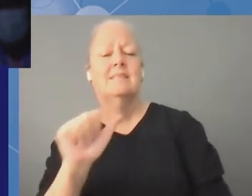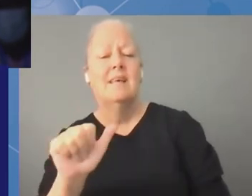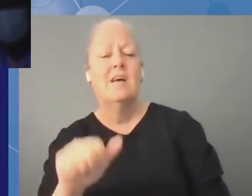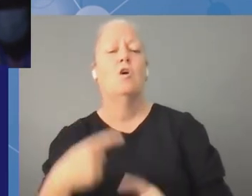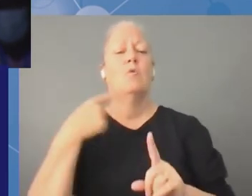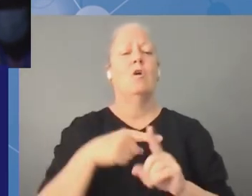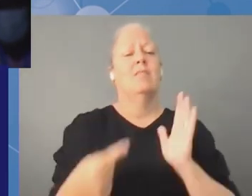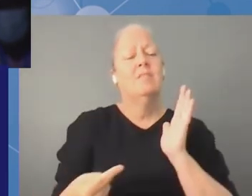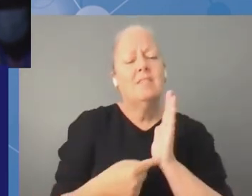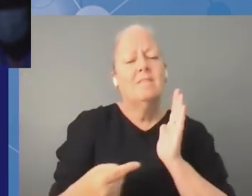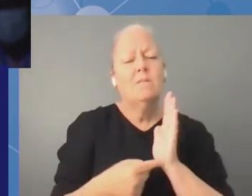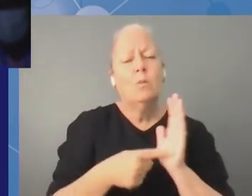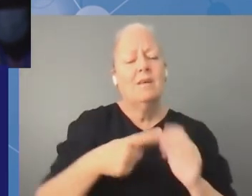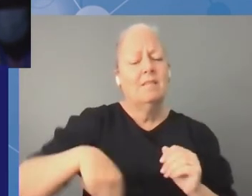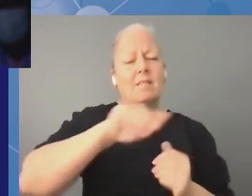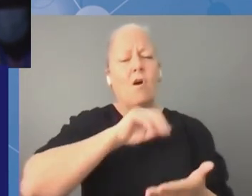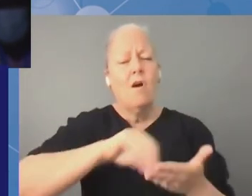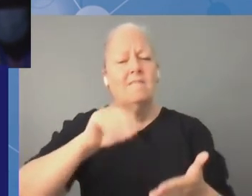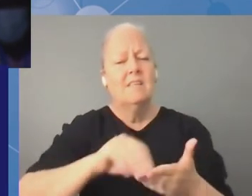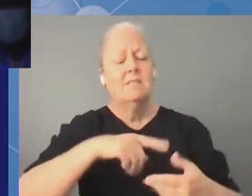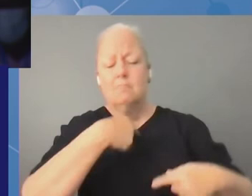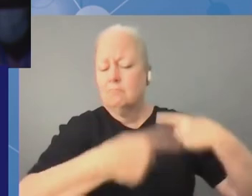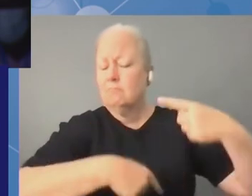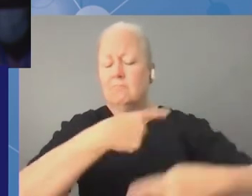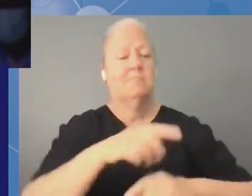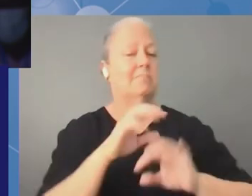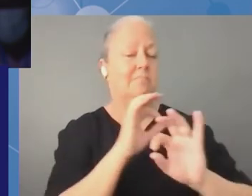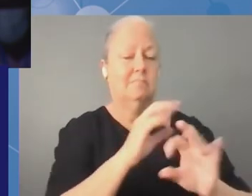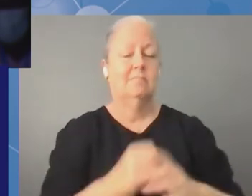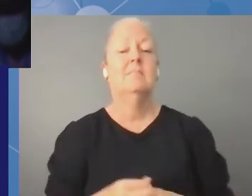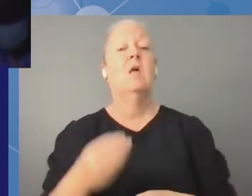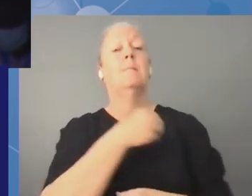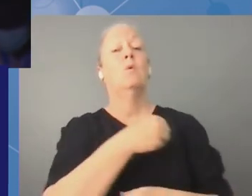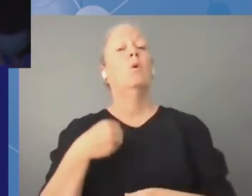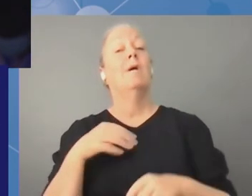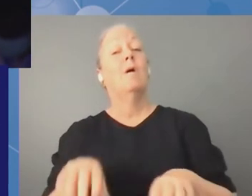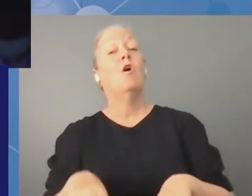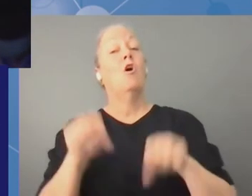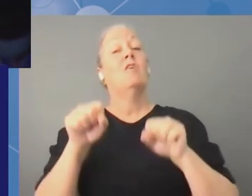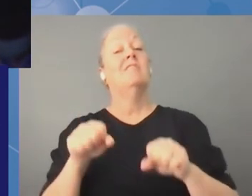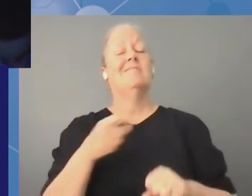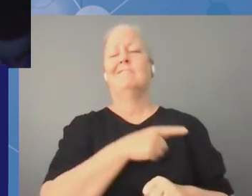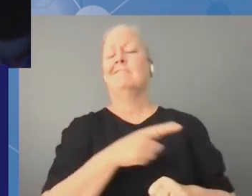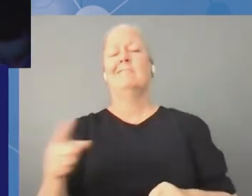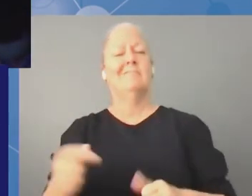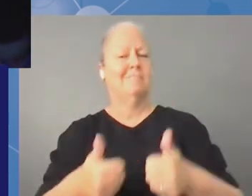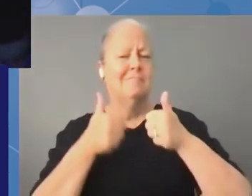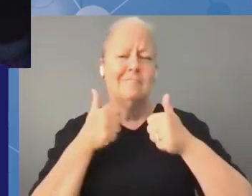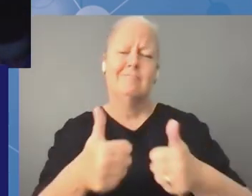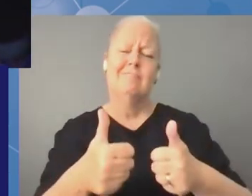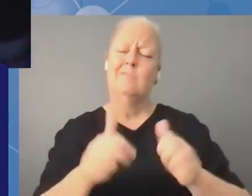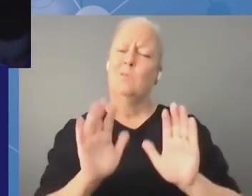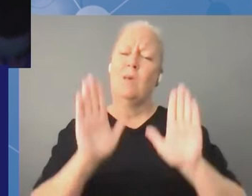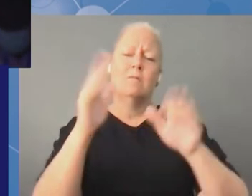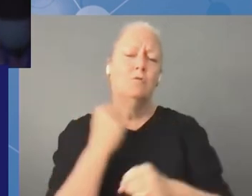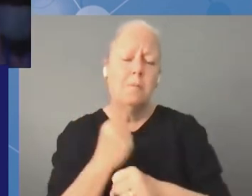coalitions finally i think uh the polish host did a great job and i was very happy to see old friends and made new